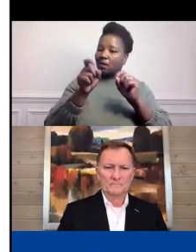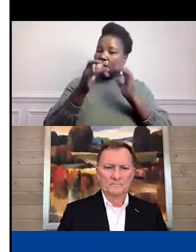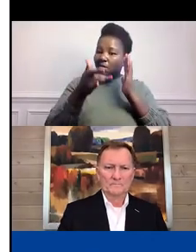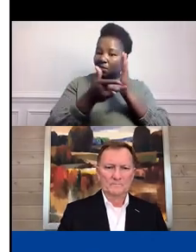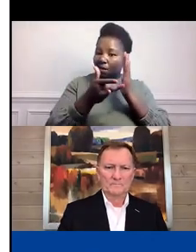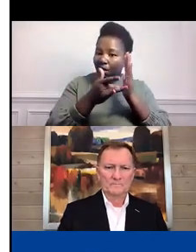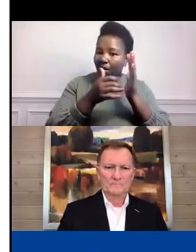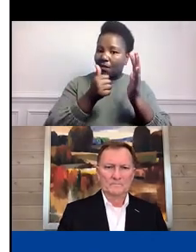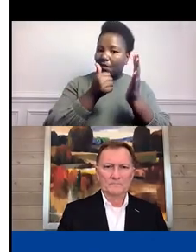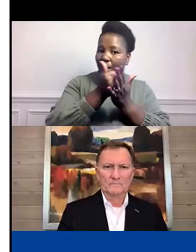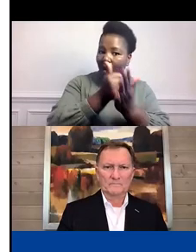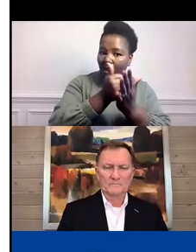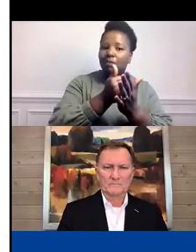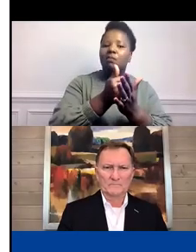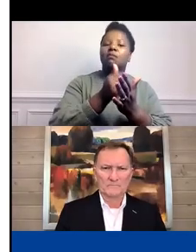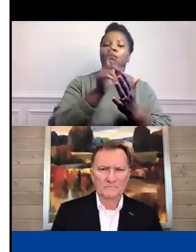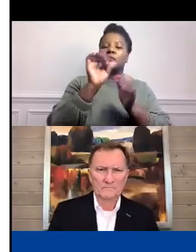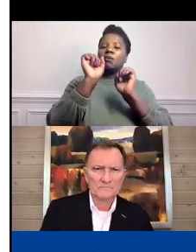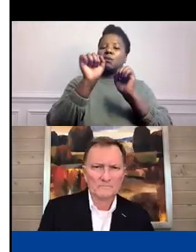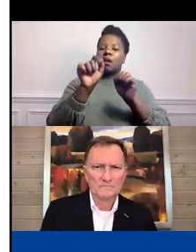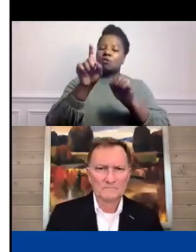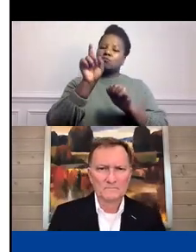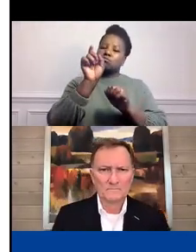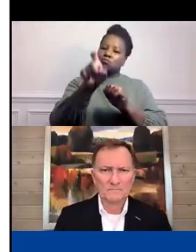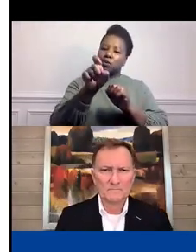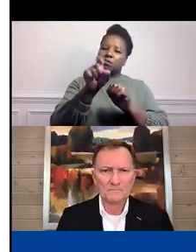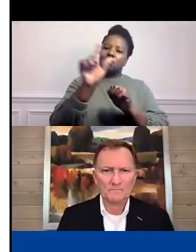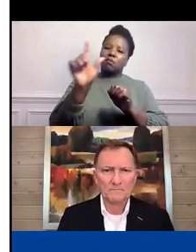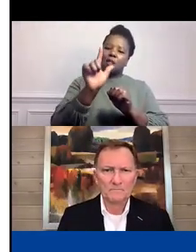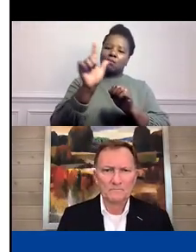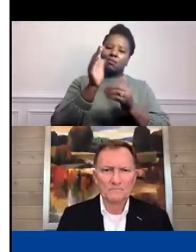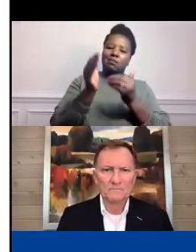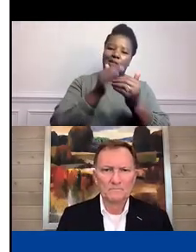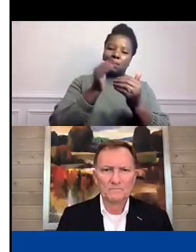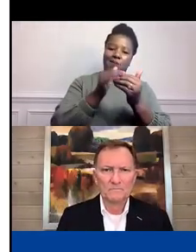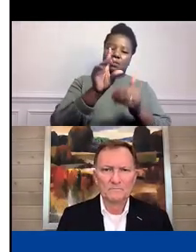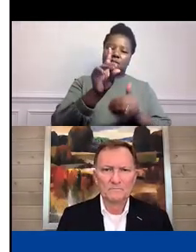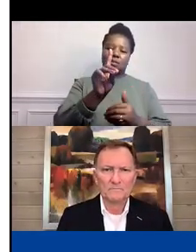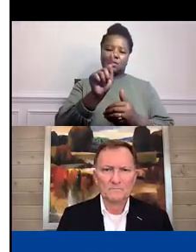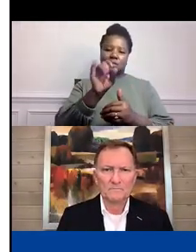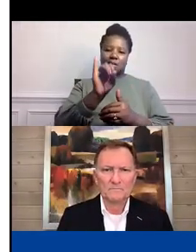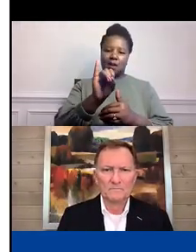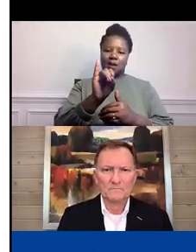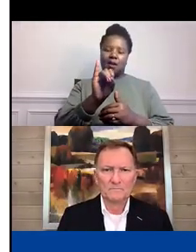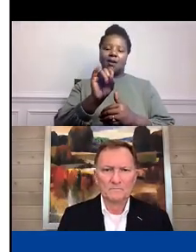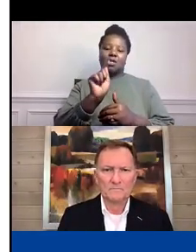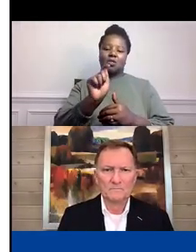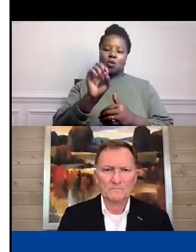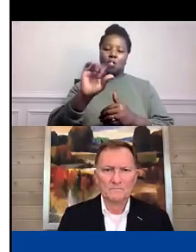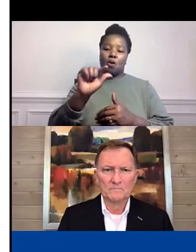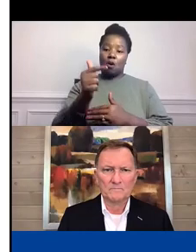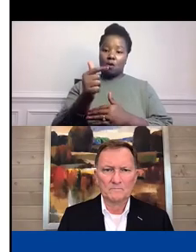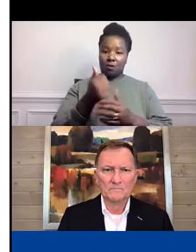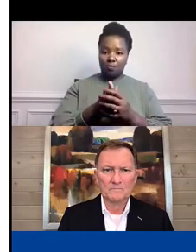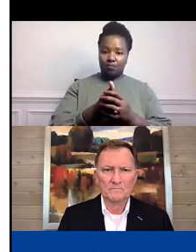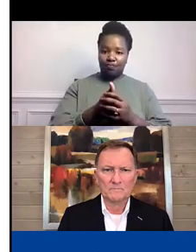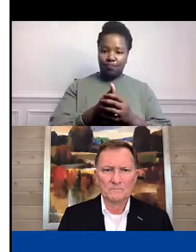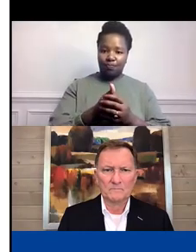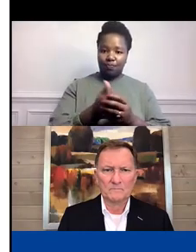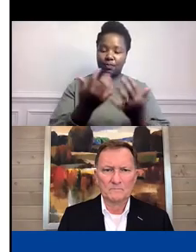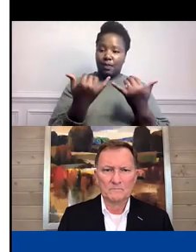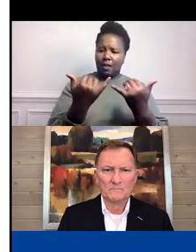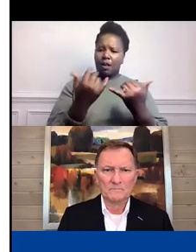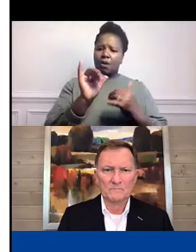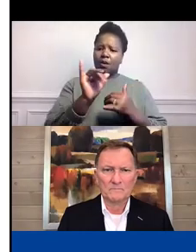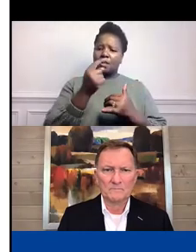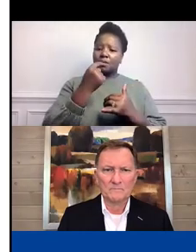So that's a kind of one-stop shop at disabilitythrivenitiative.org for that. And then just to get you